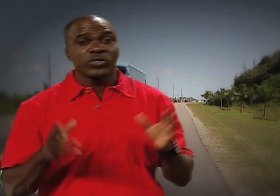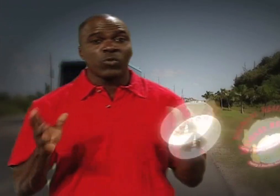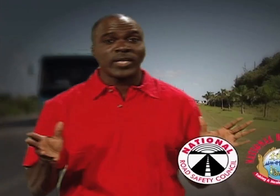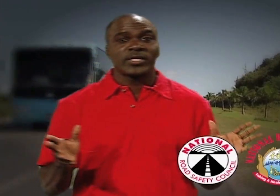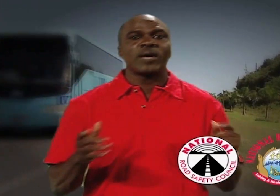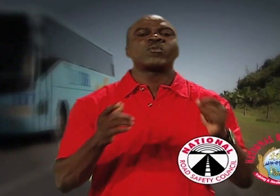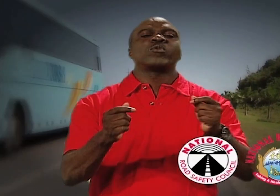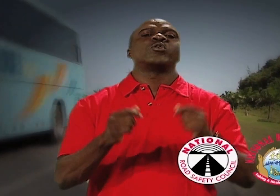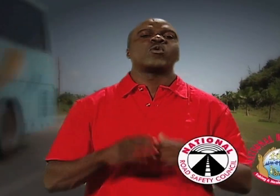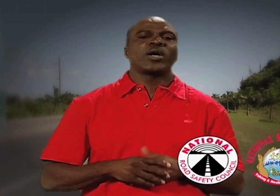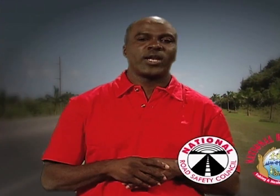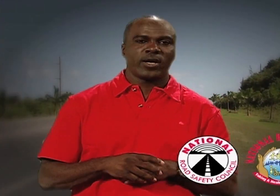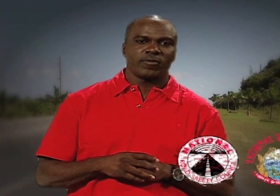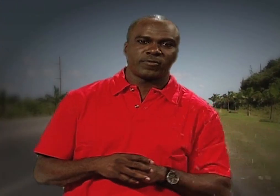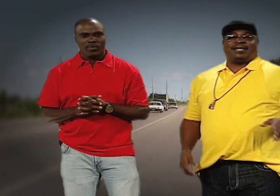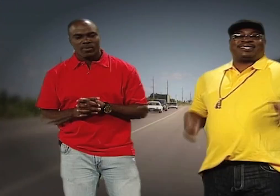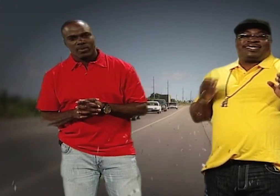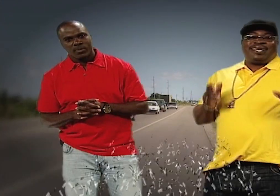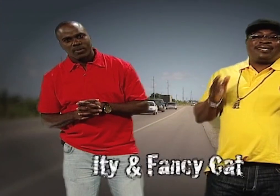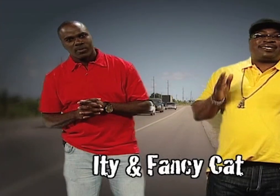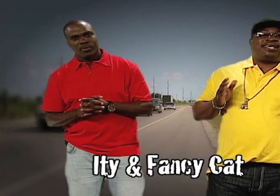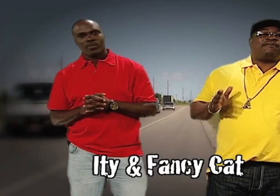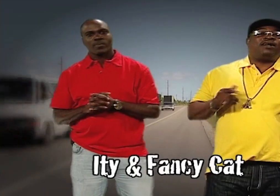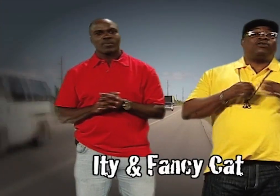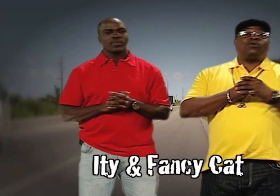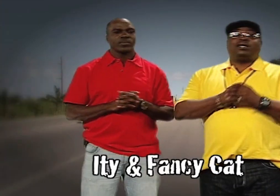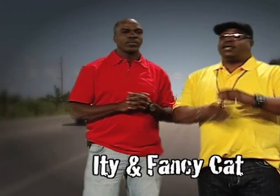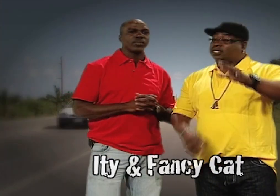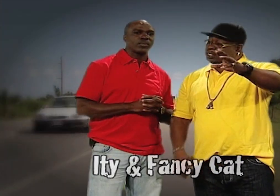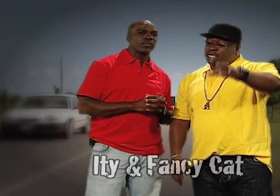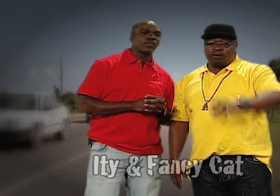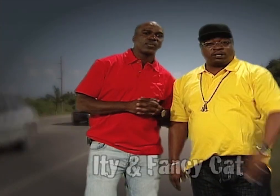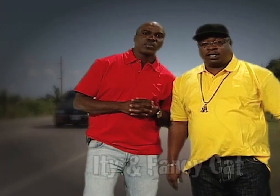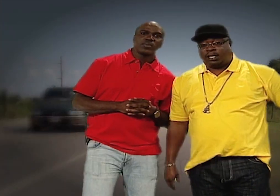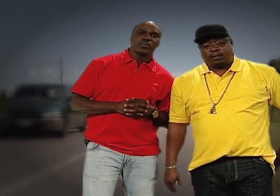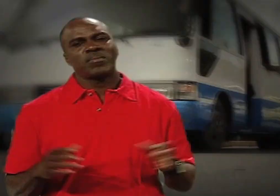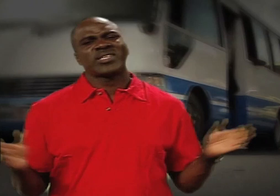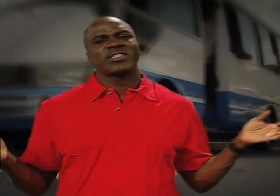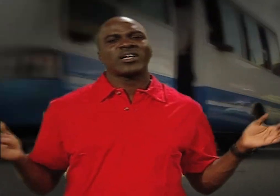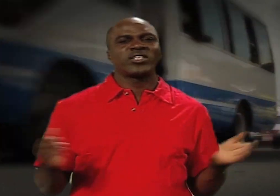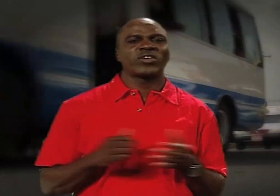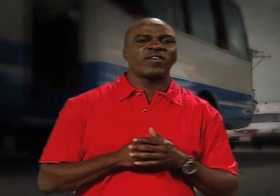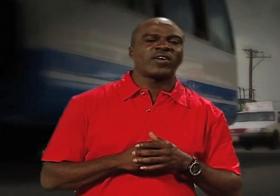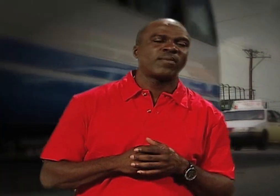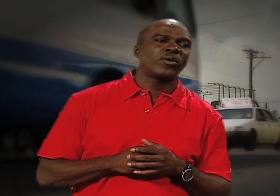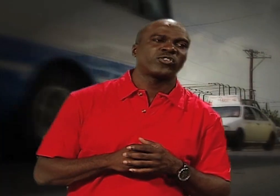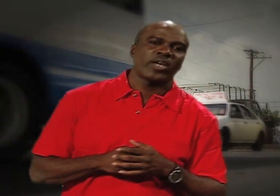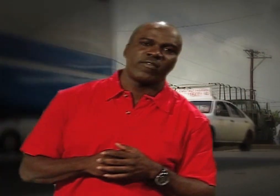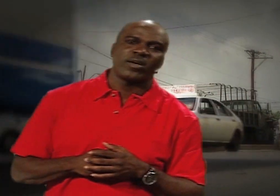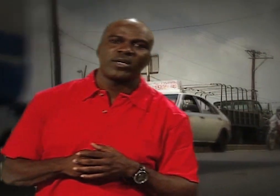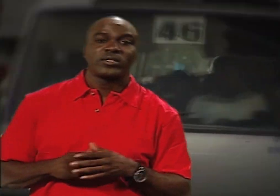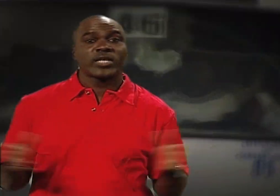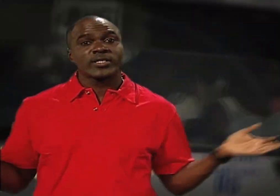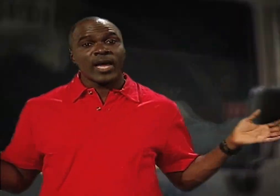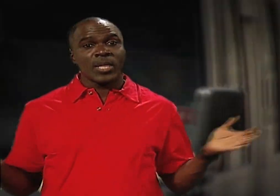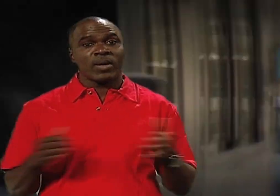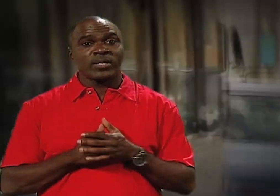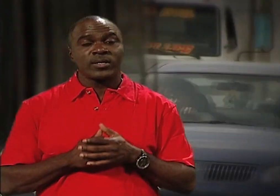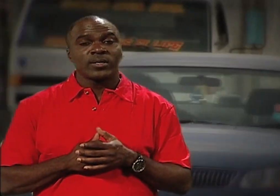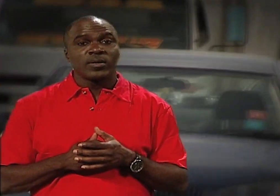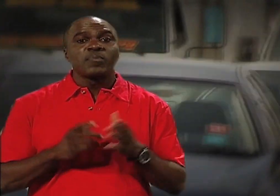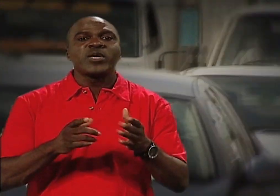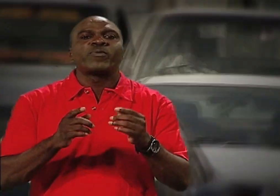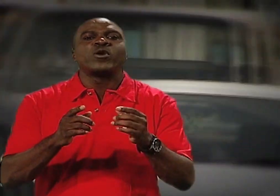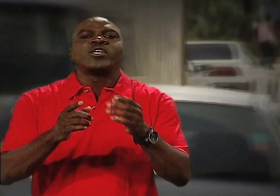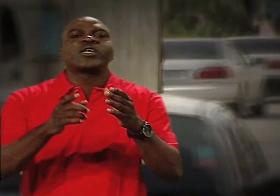This is one time we don't want you to laugh. Staying safe on the road is a serious thing. It's a taxi driver and bus driver. Take time, no